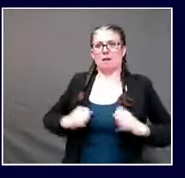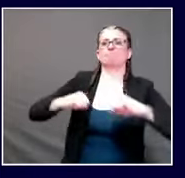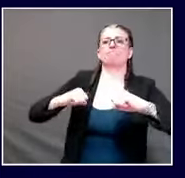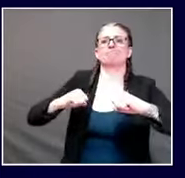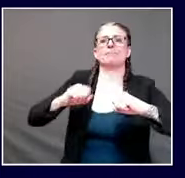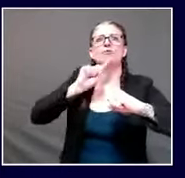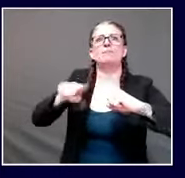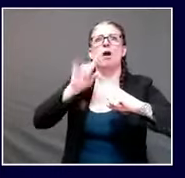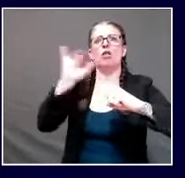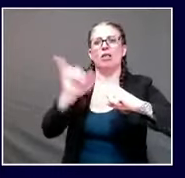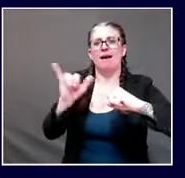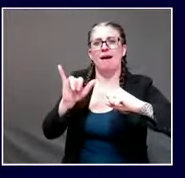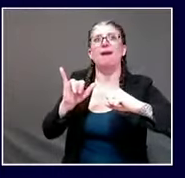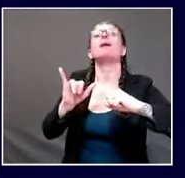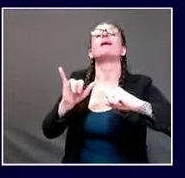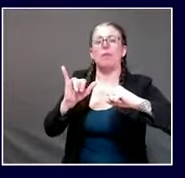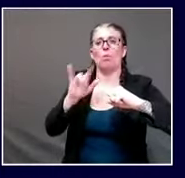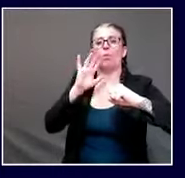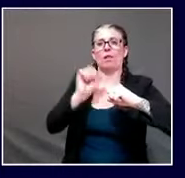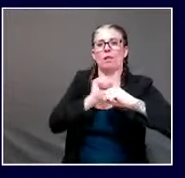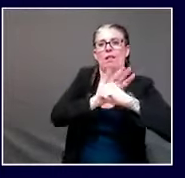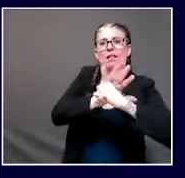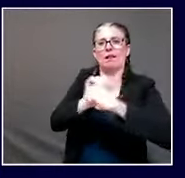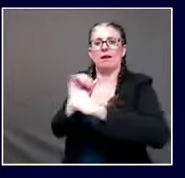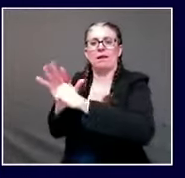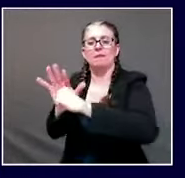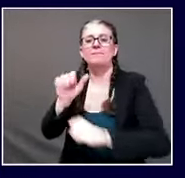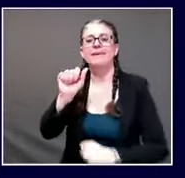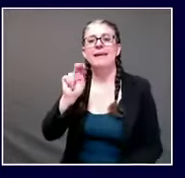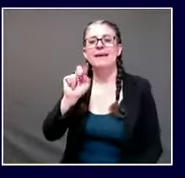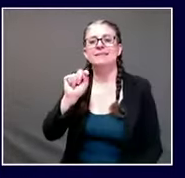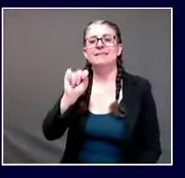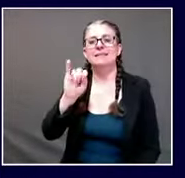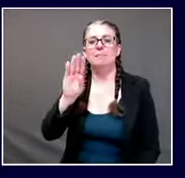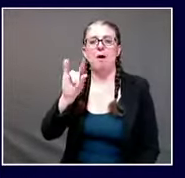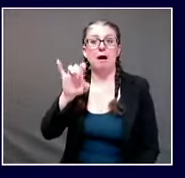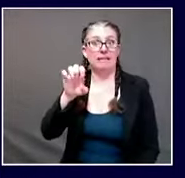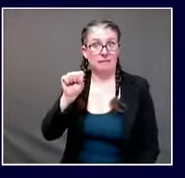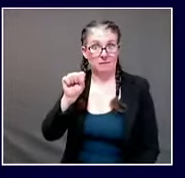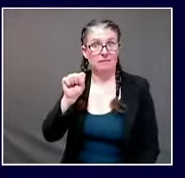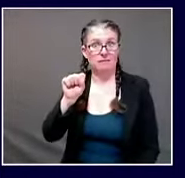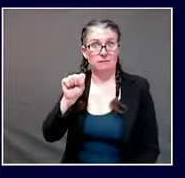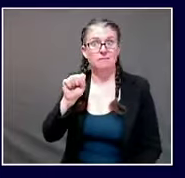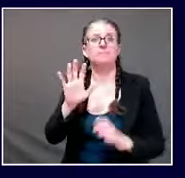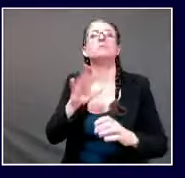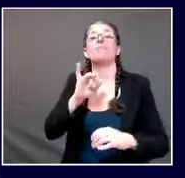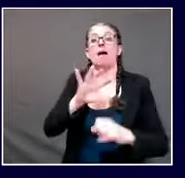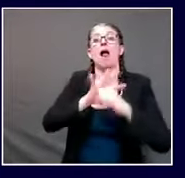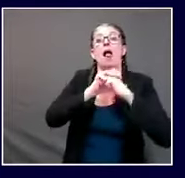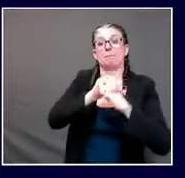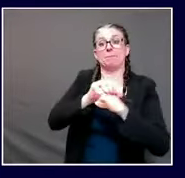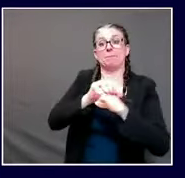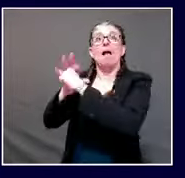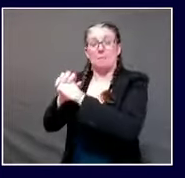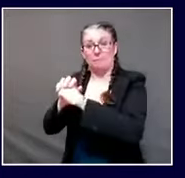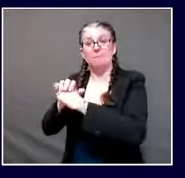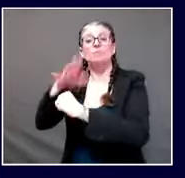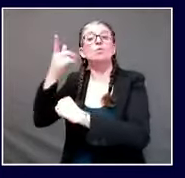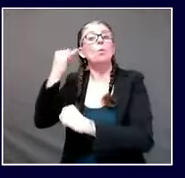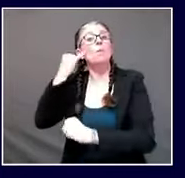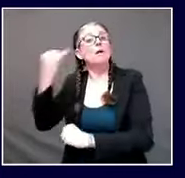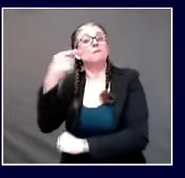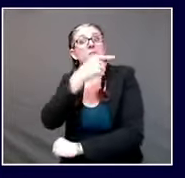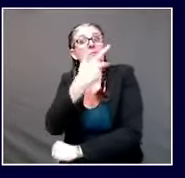to them the concept of a virus i'm sorry of a vaccine is to to give that body to implant that memory in the body